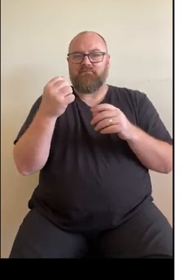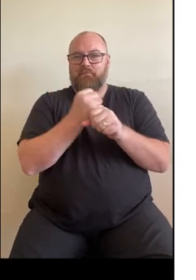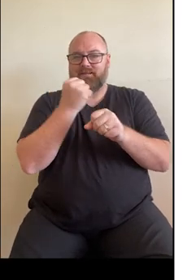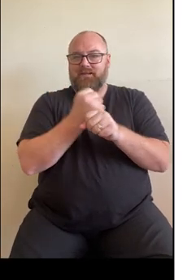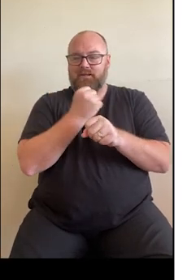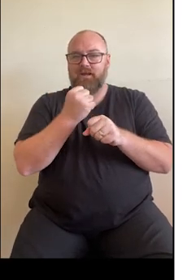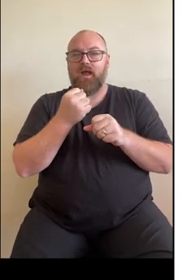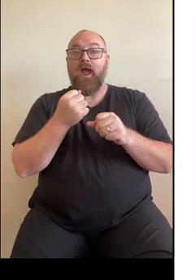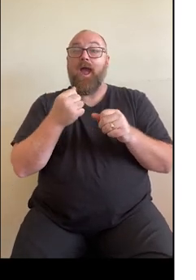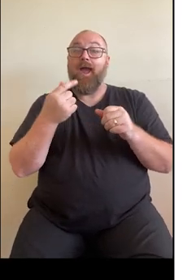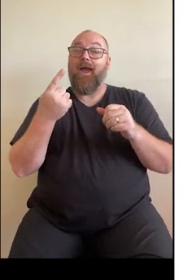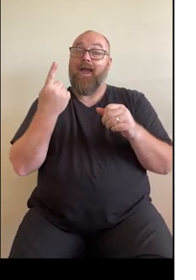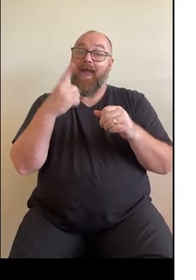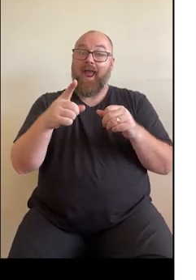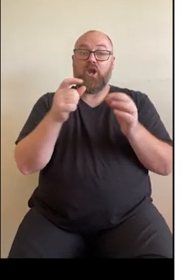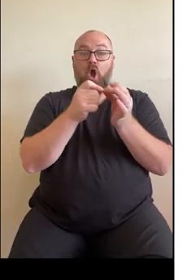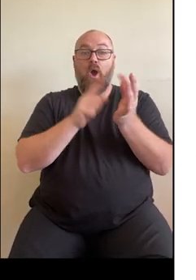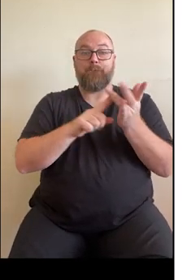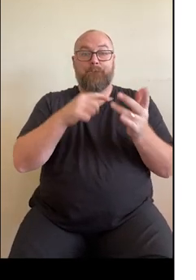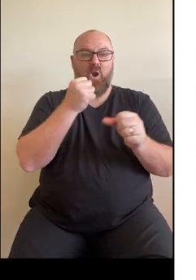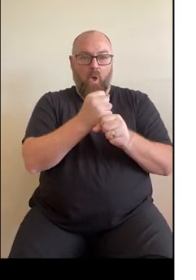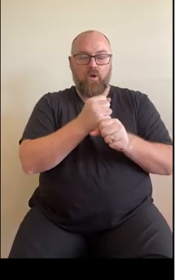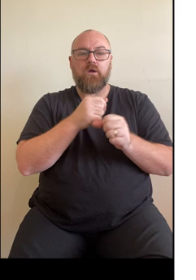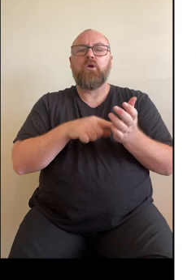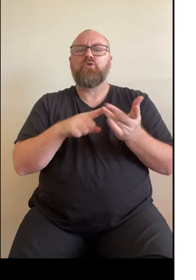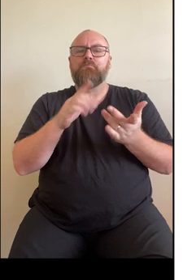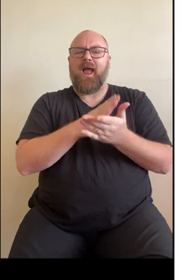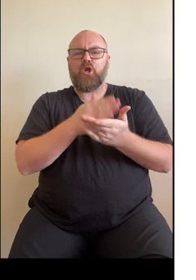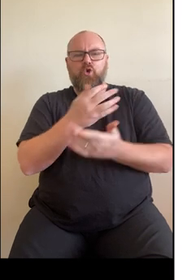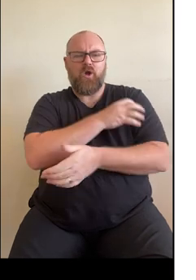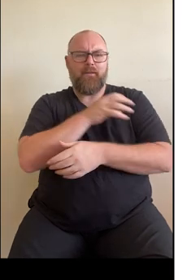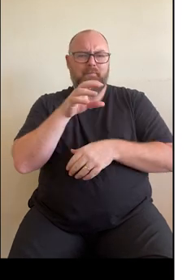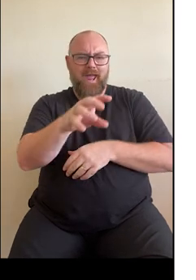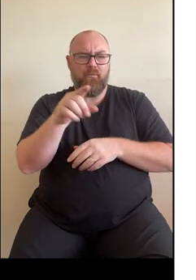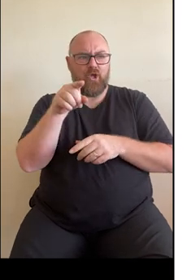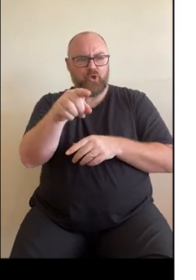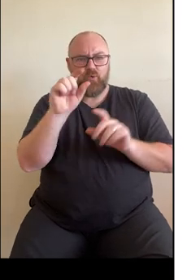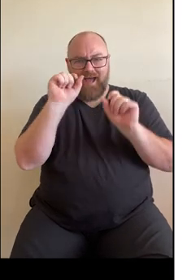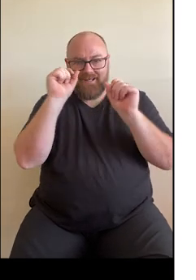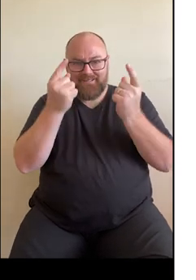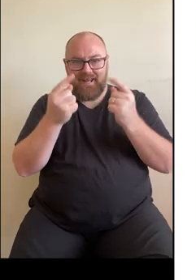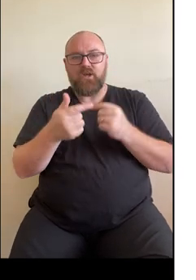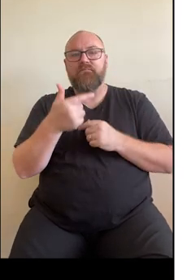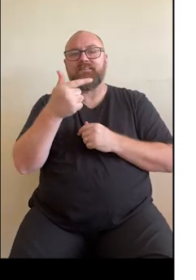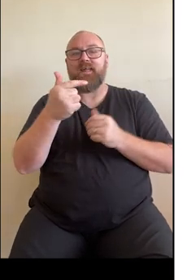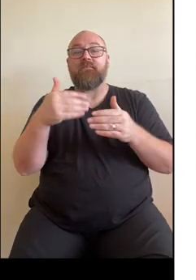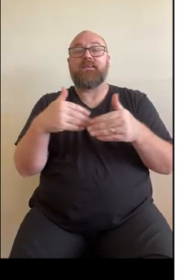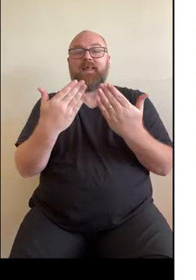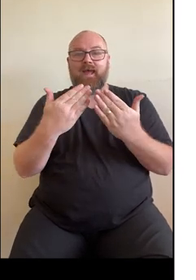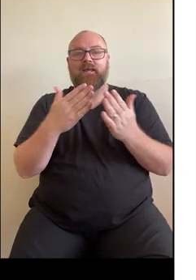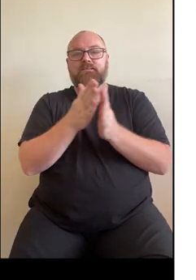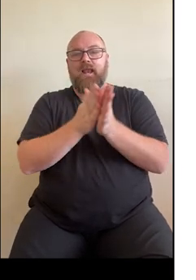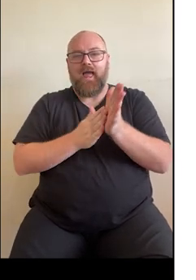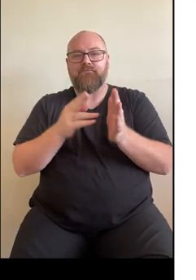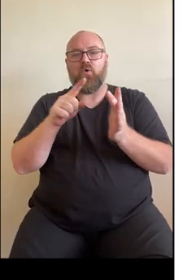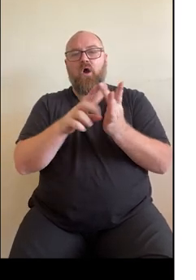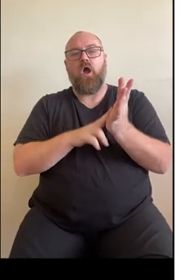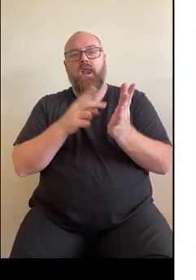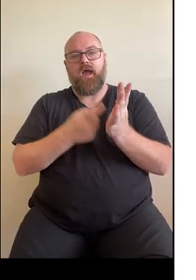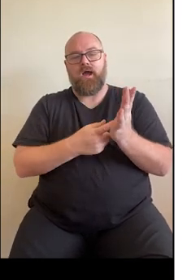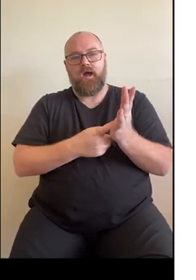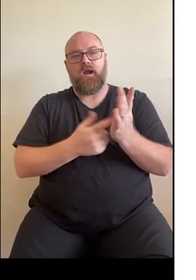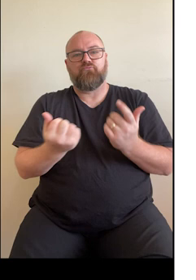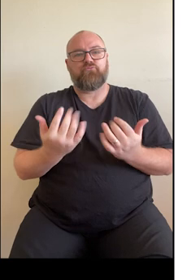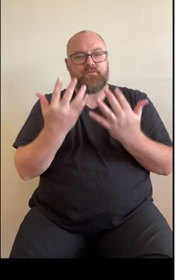as well as a blog to empower you with the knowledge around the end of the seven-day delay on the accessibility of INR results.